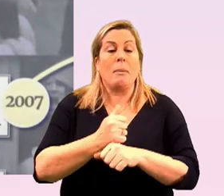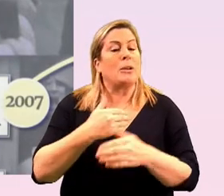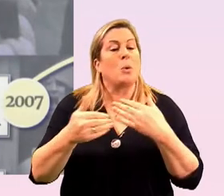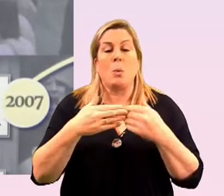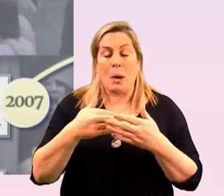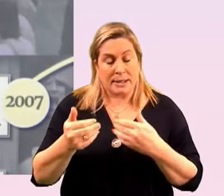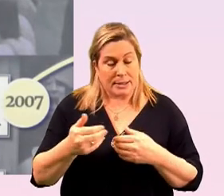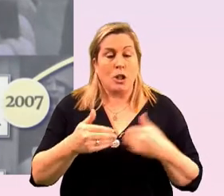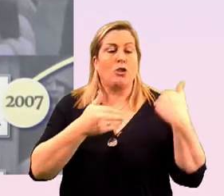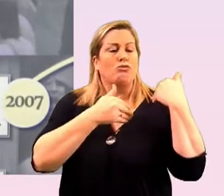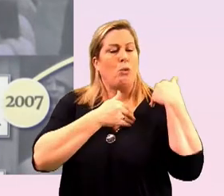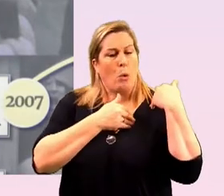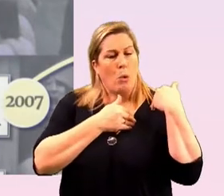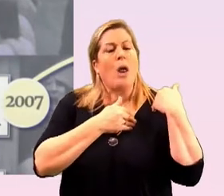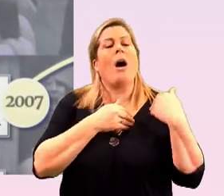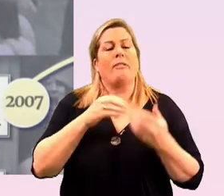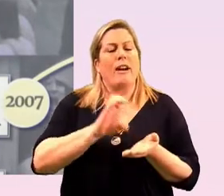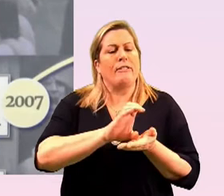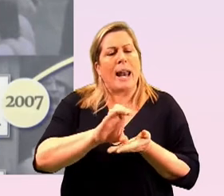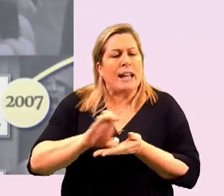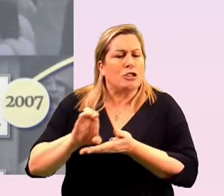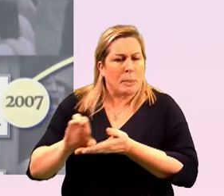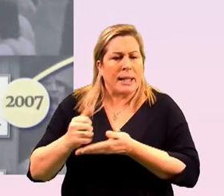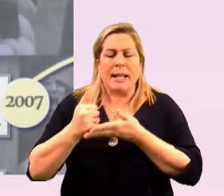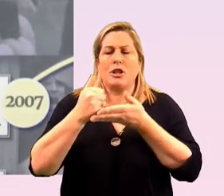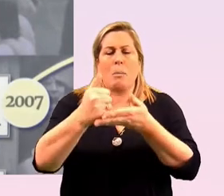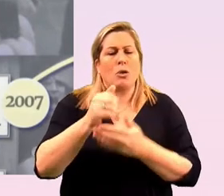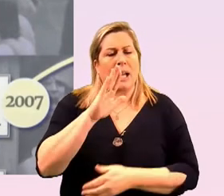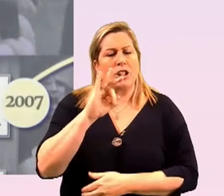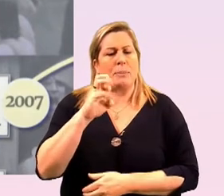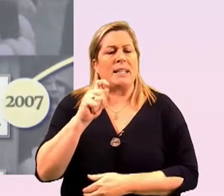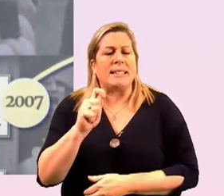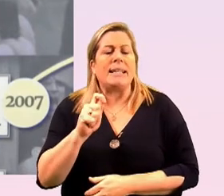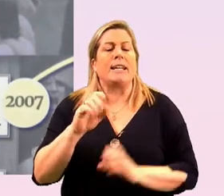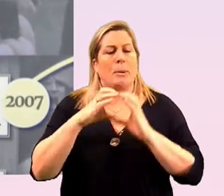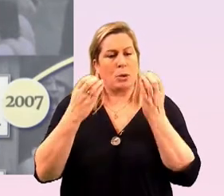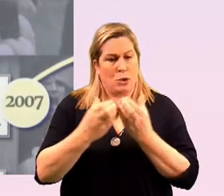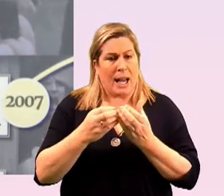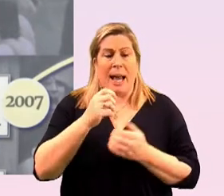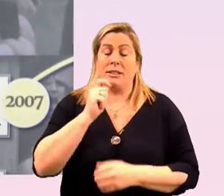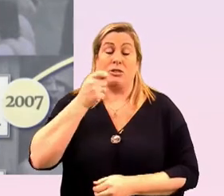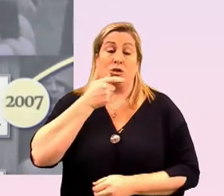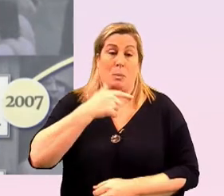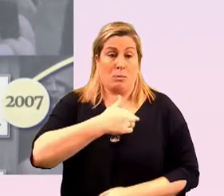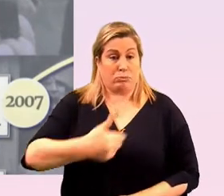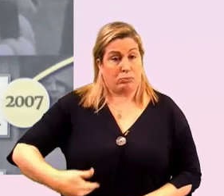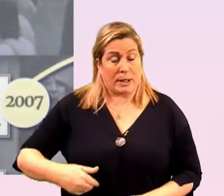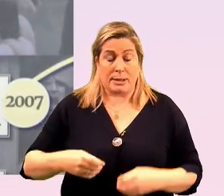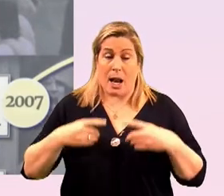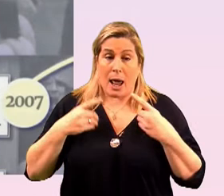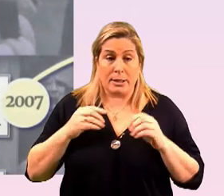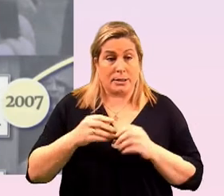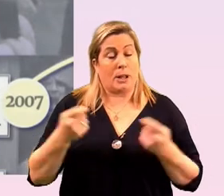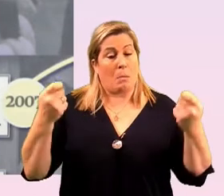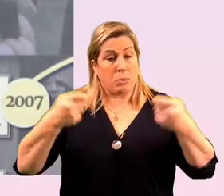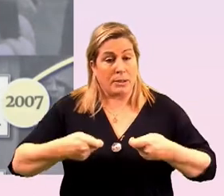philanthropy in supporting lgbt communities and dublin pride is delighted to have been able to partnership up with the community